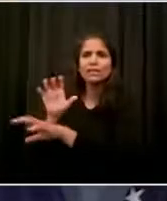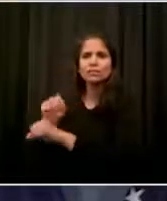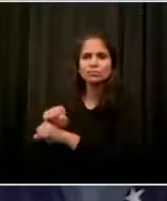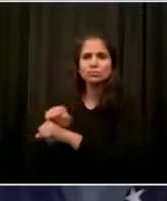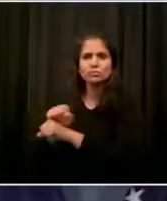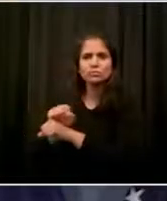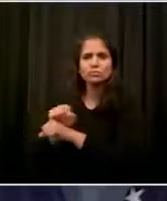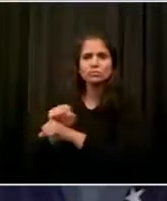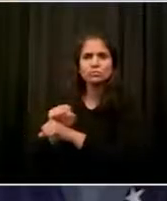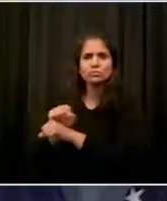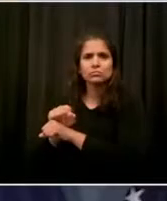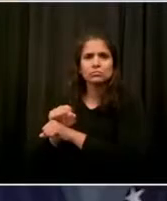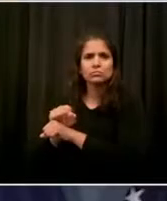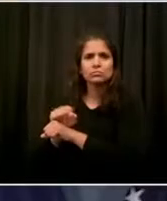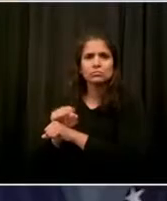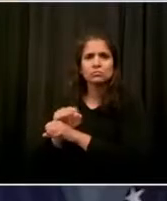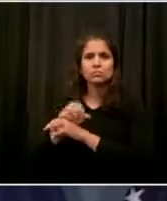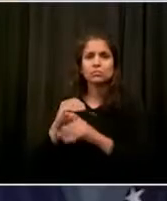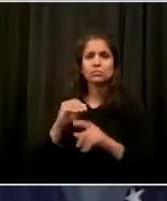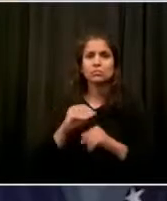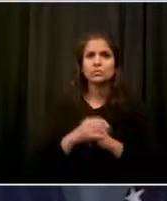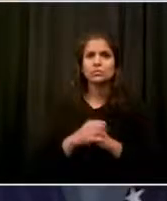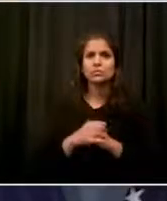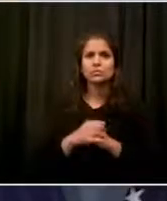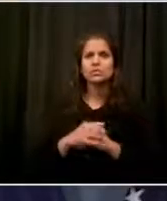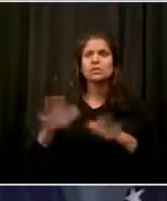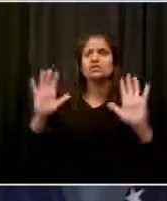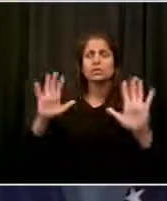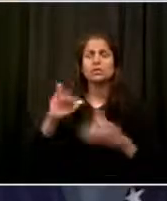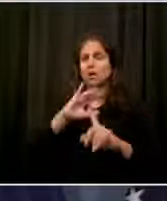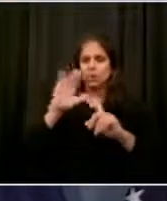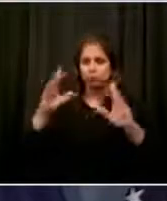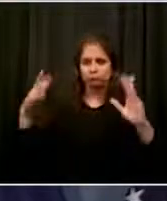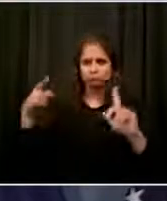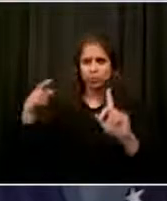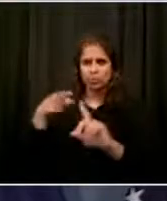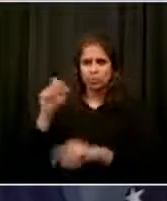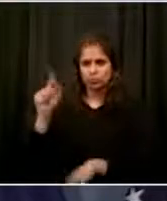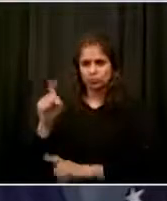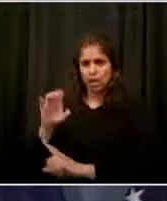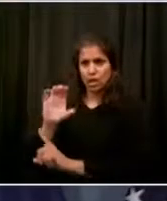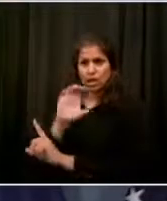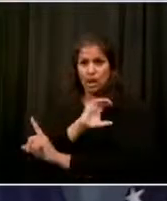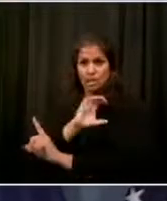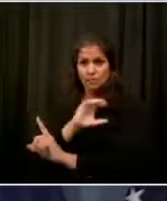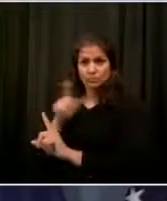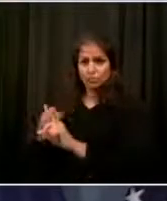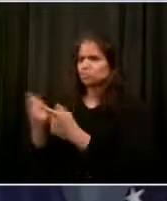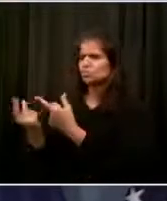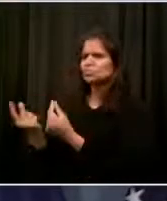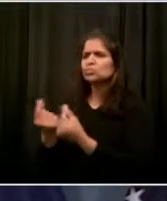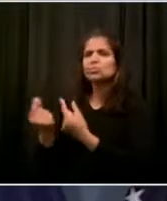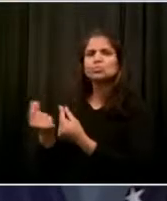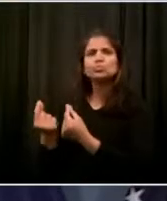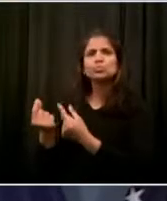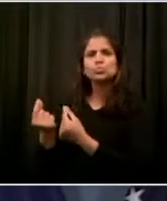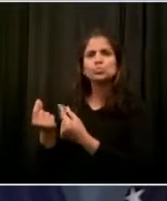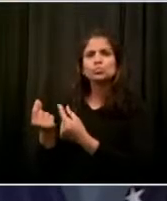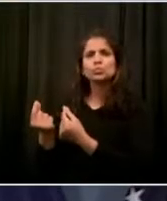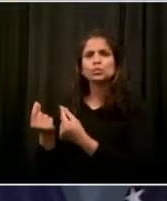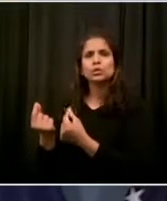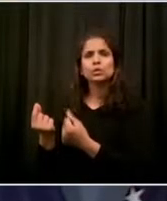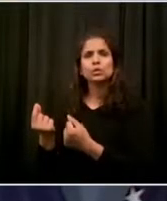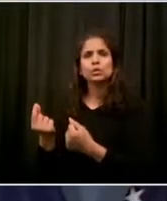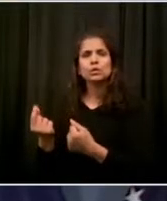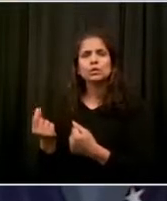on Thursday should face discipline? Well, Jake, it's a very important question. I do not believe ever that a legal observer should be